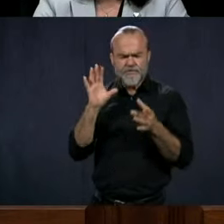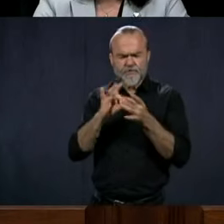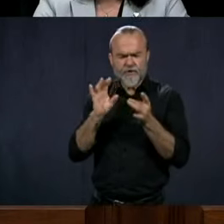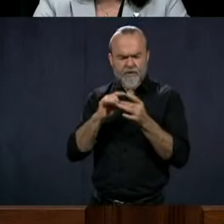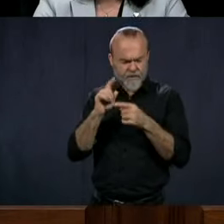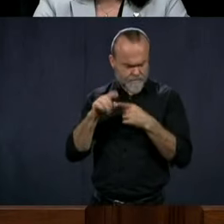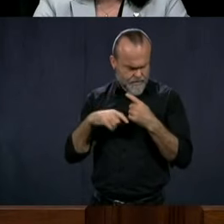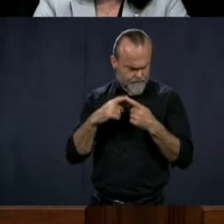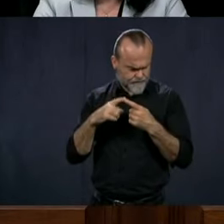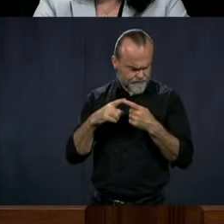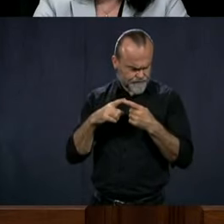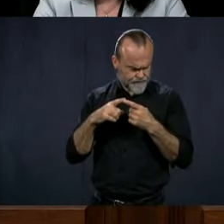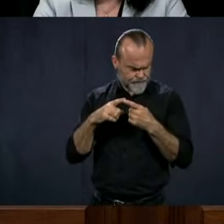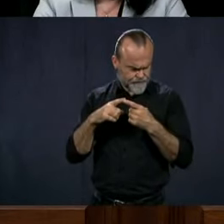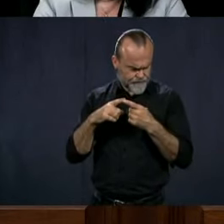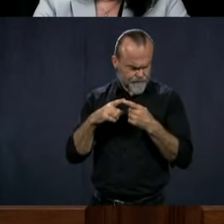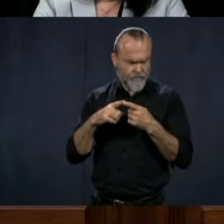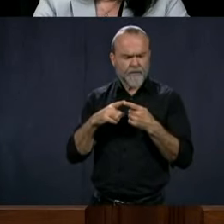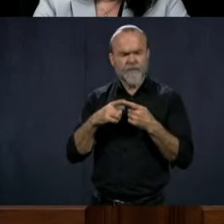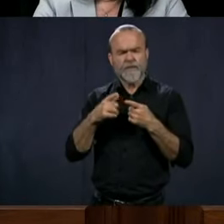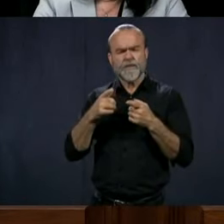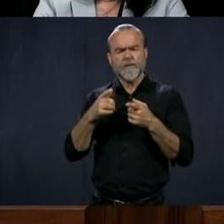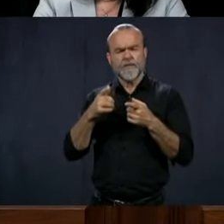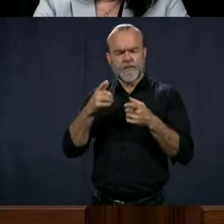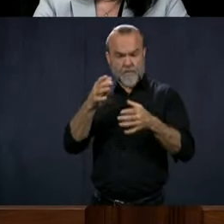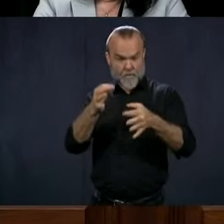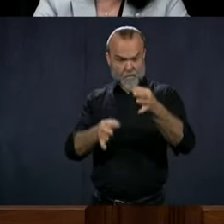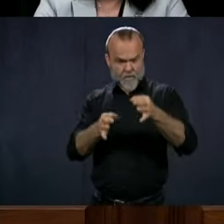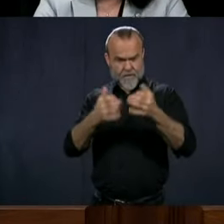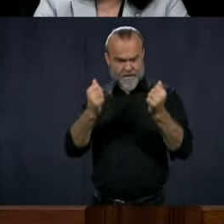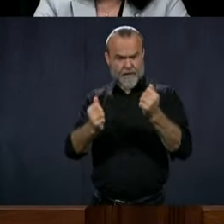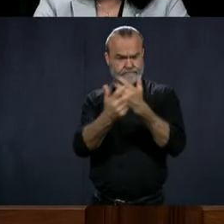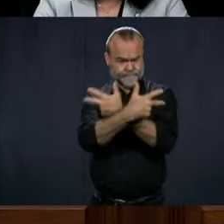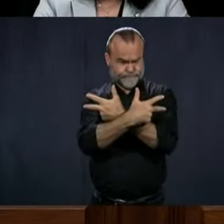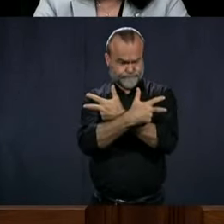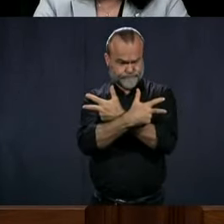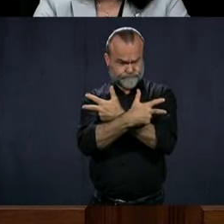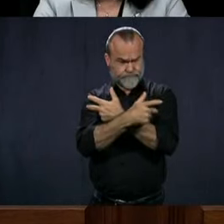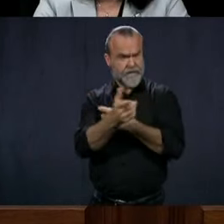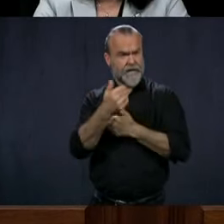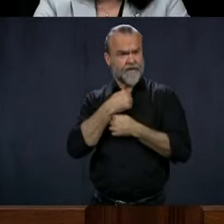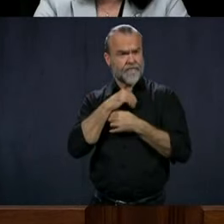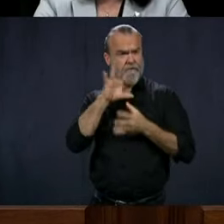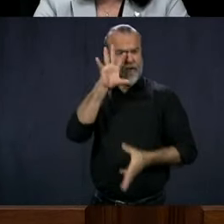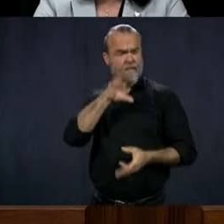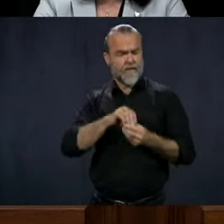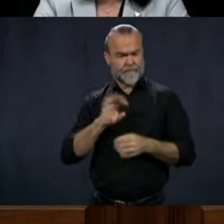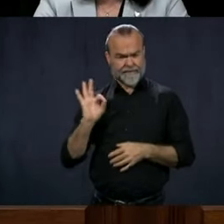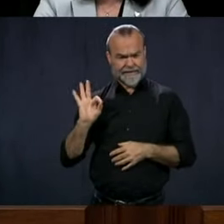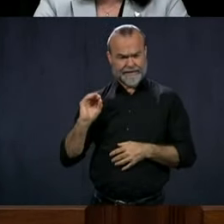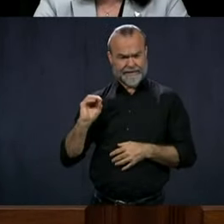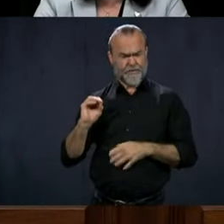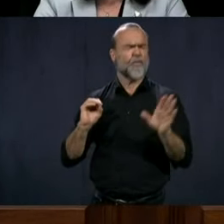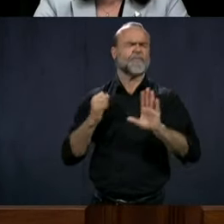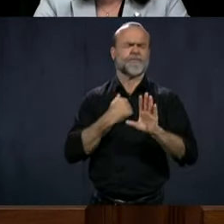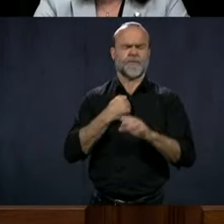courtrooms that are virtual. There are 90 of them or 140?